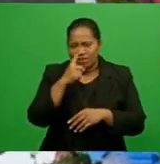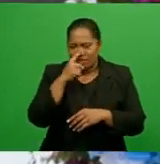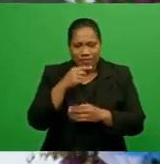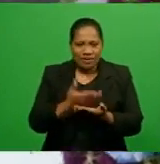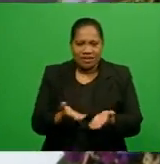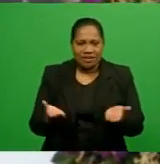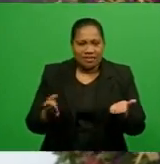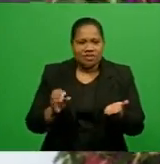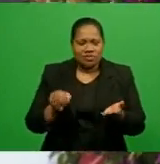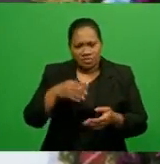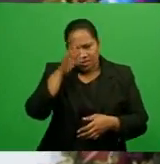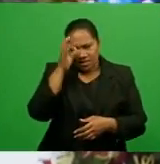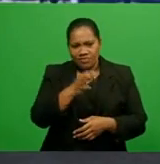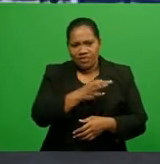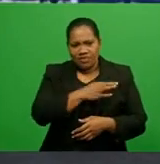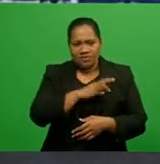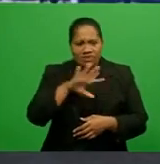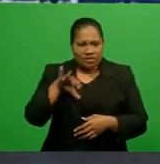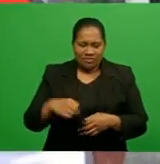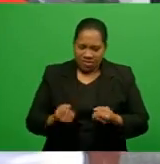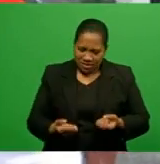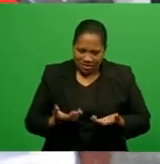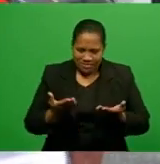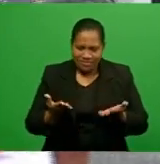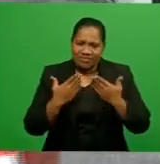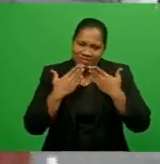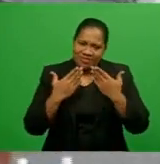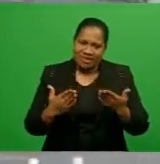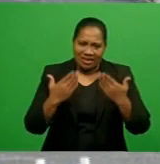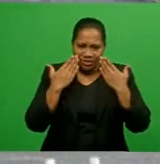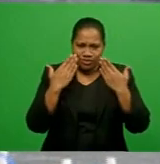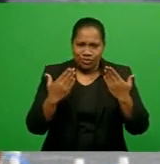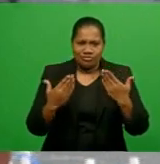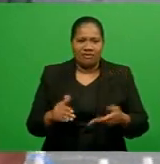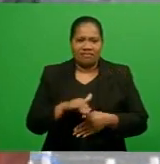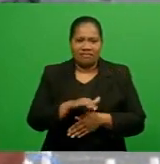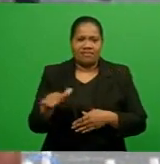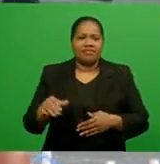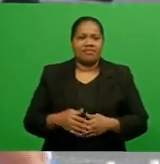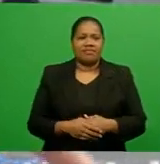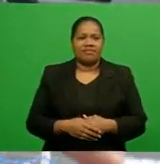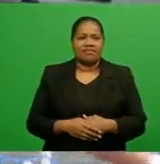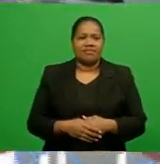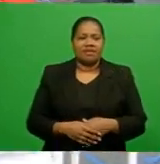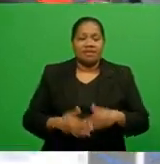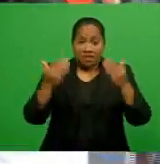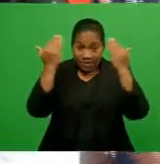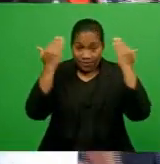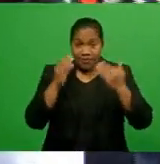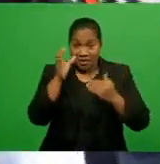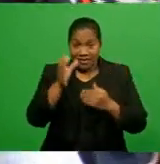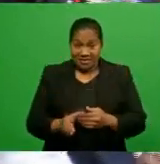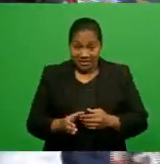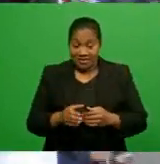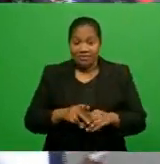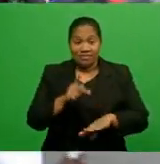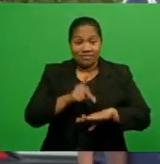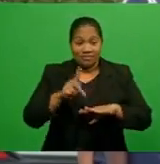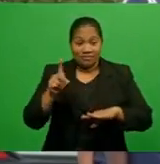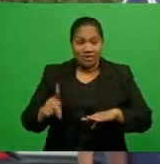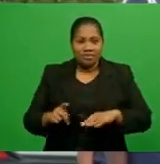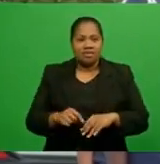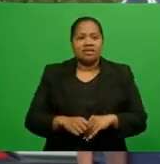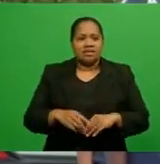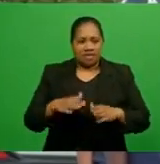believe that recommendations should be given to them at all times. Speaker of Parliament Ratue Peli Nailatikau says as officers perform their